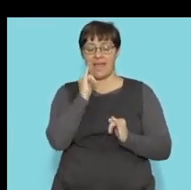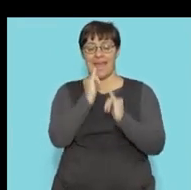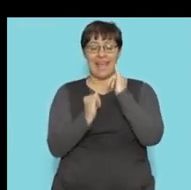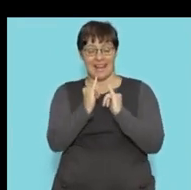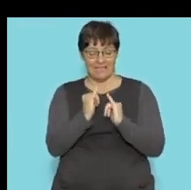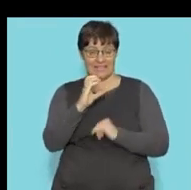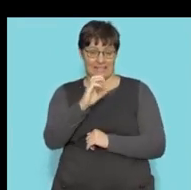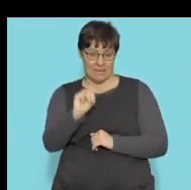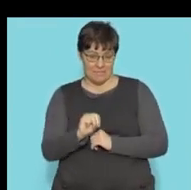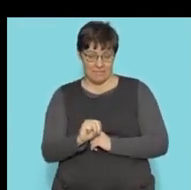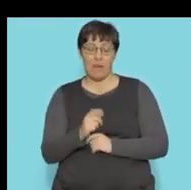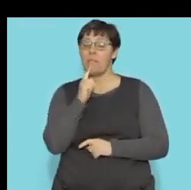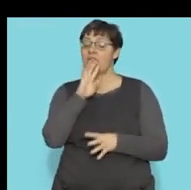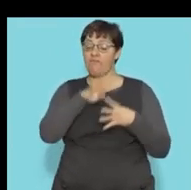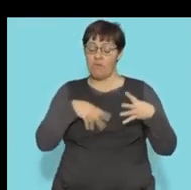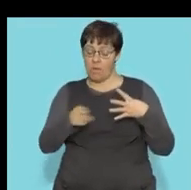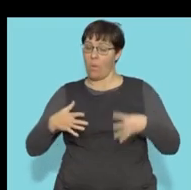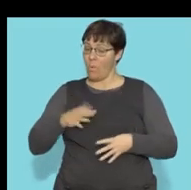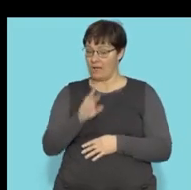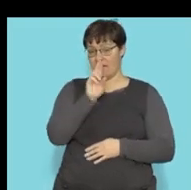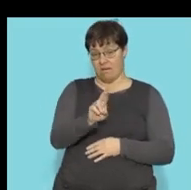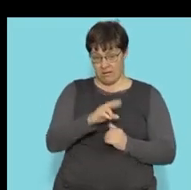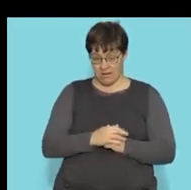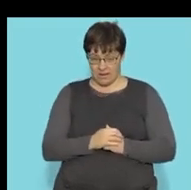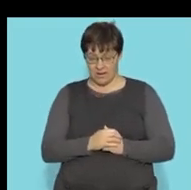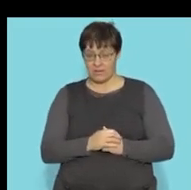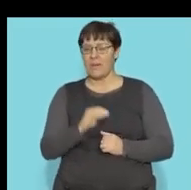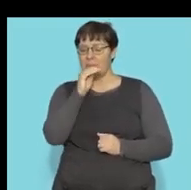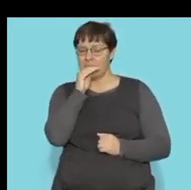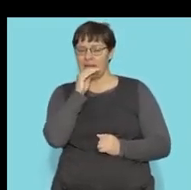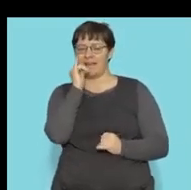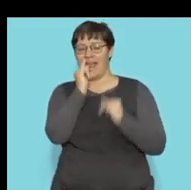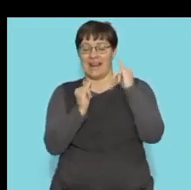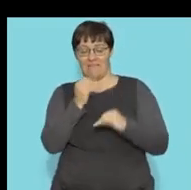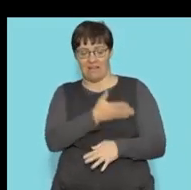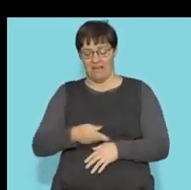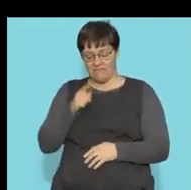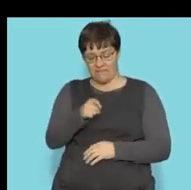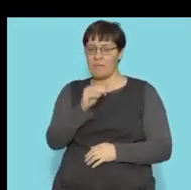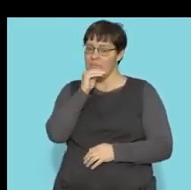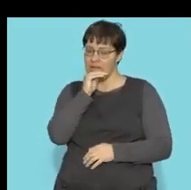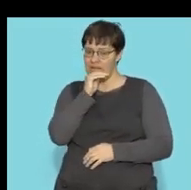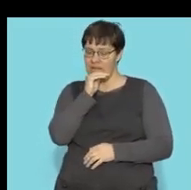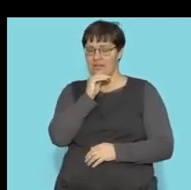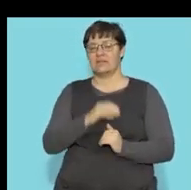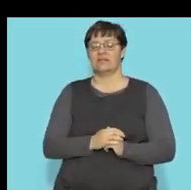centimeters, but my formula calls for the radius. So that means that my radius will have to be half